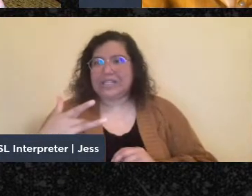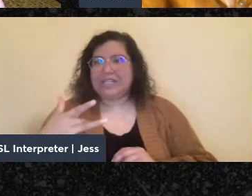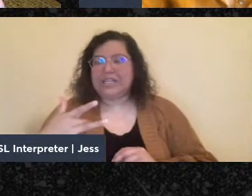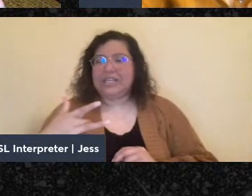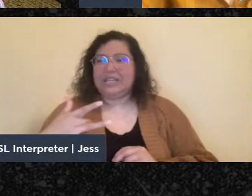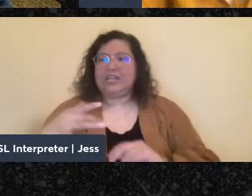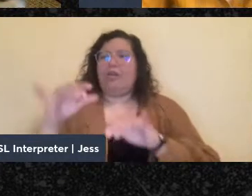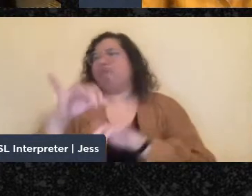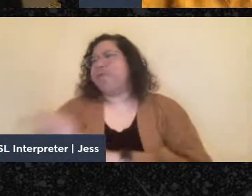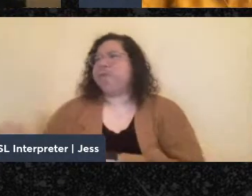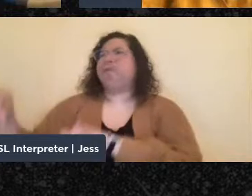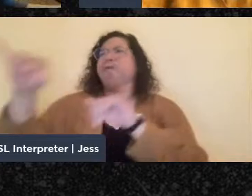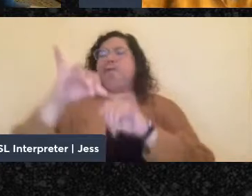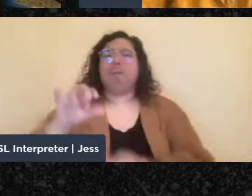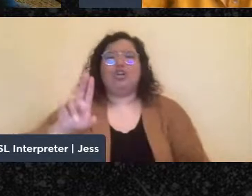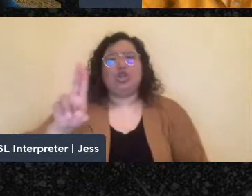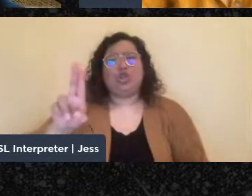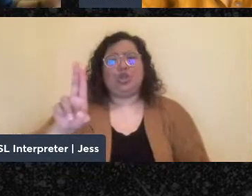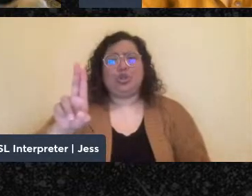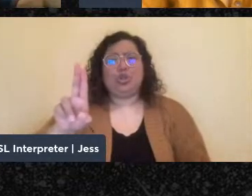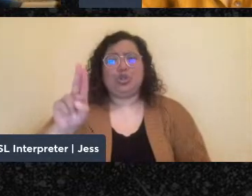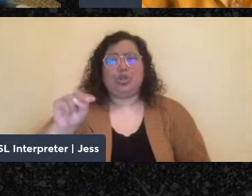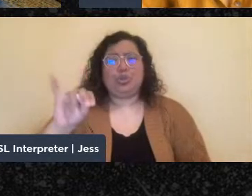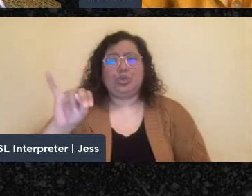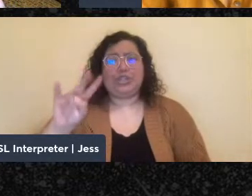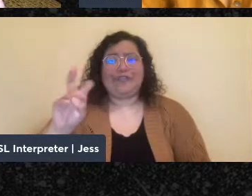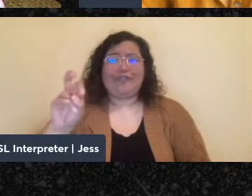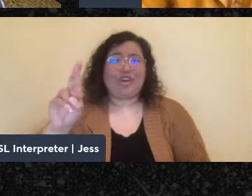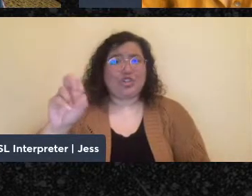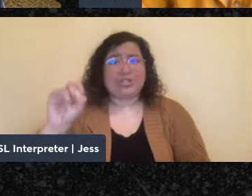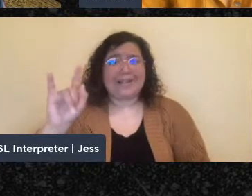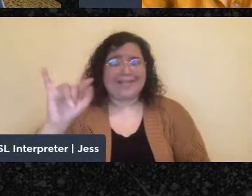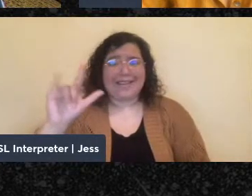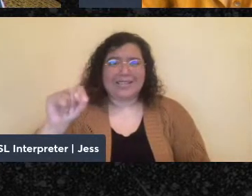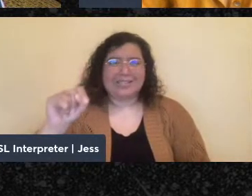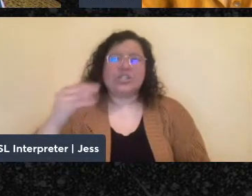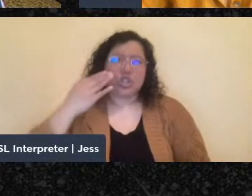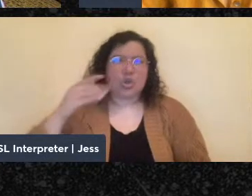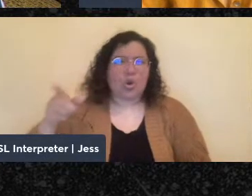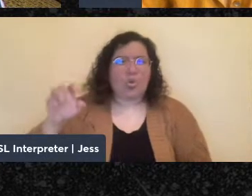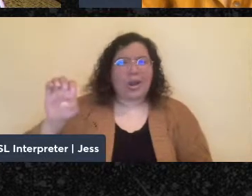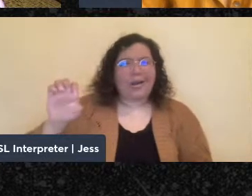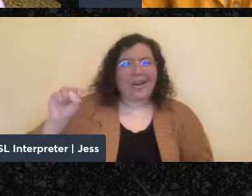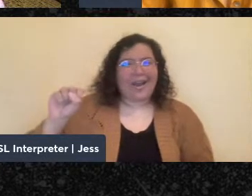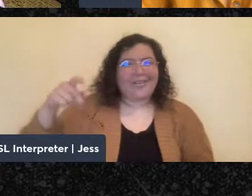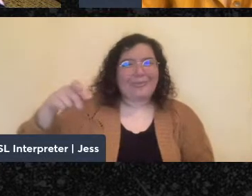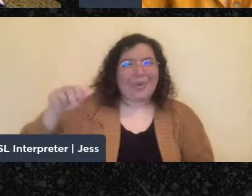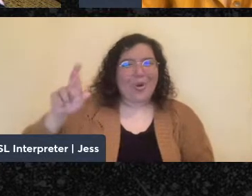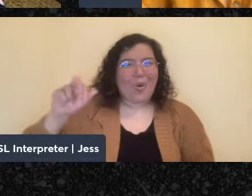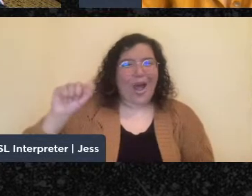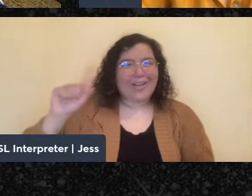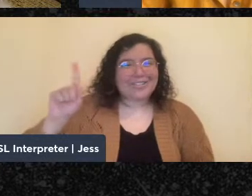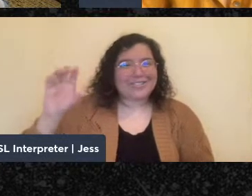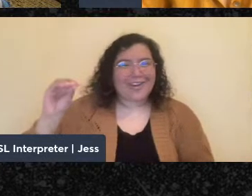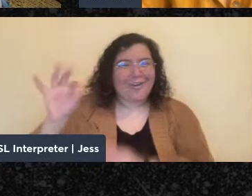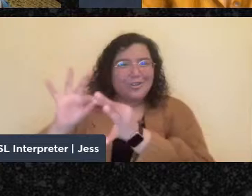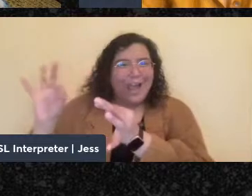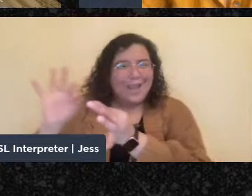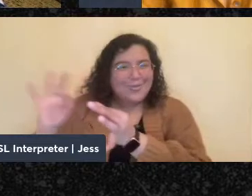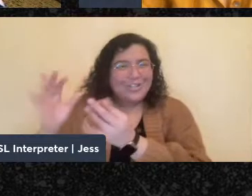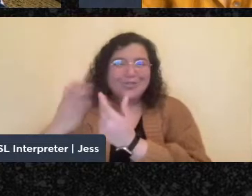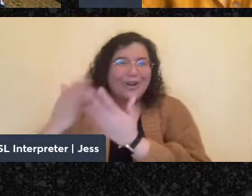to learn Esperanto, we're all going to speak English because we're in America or whatnot. But rather, right, something that I,